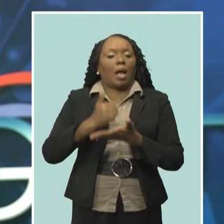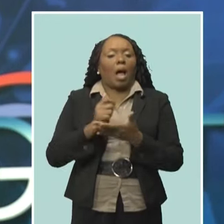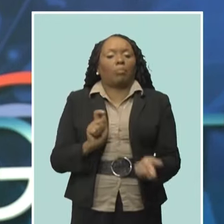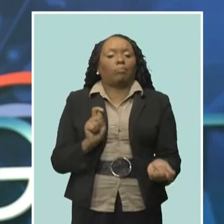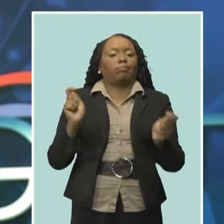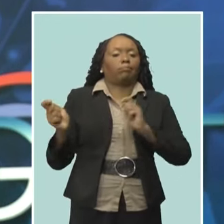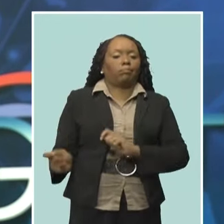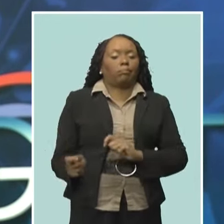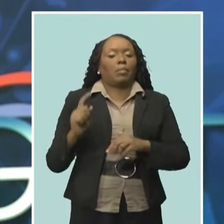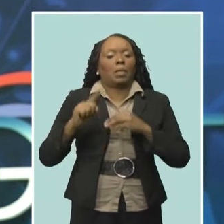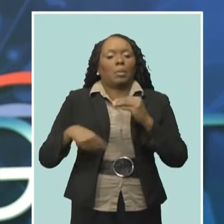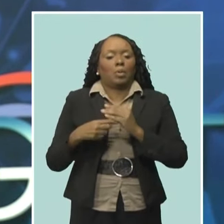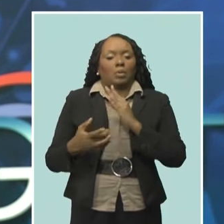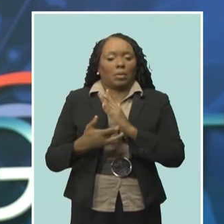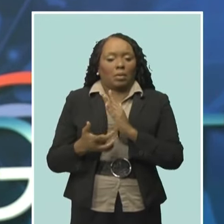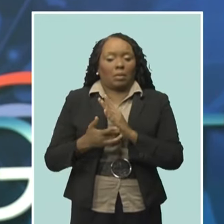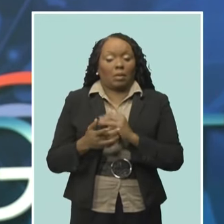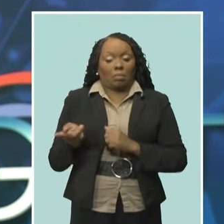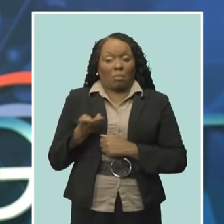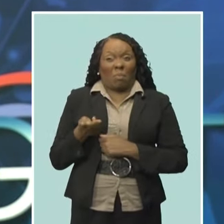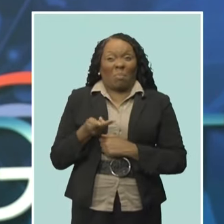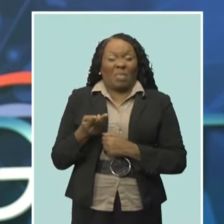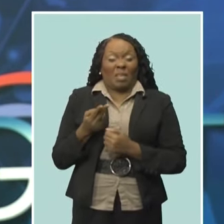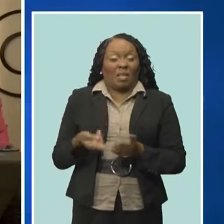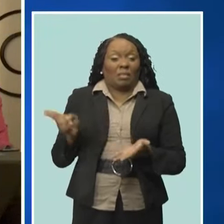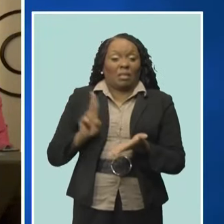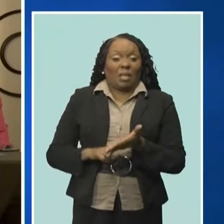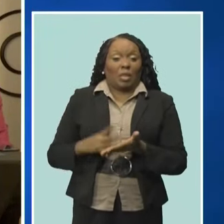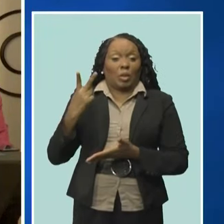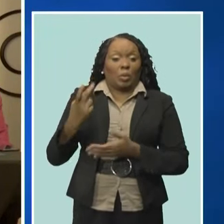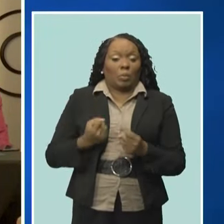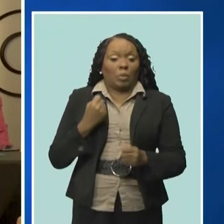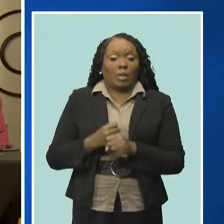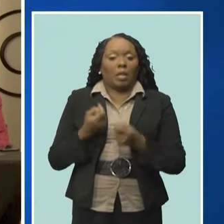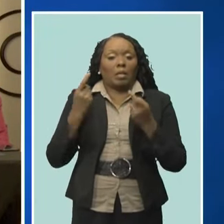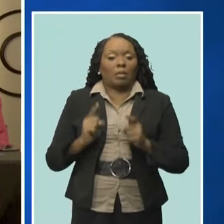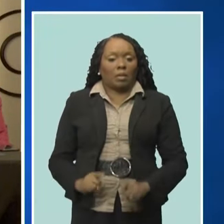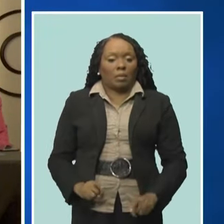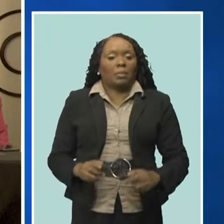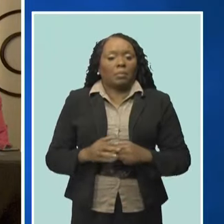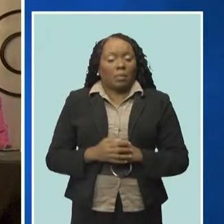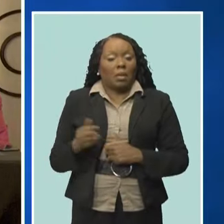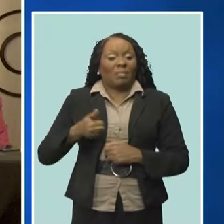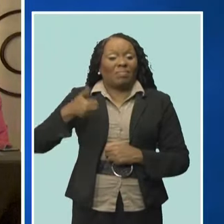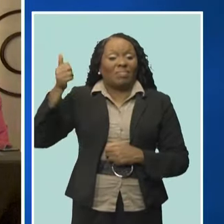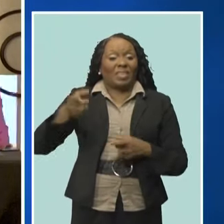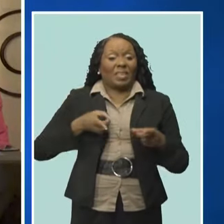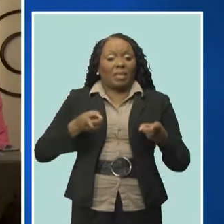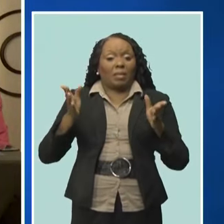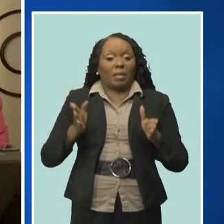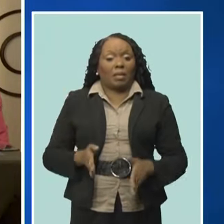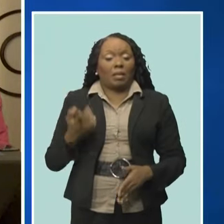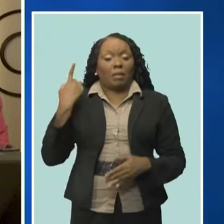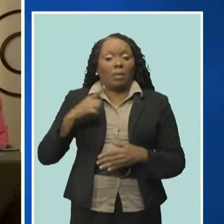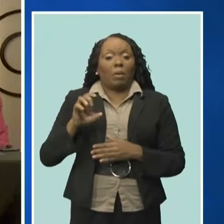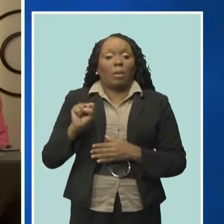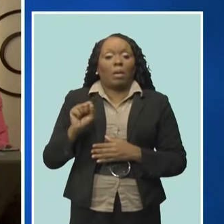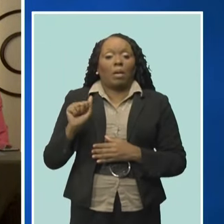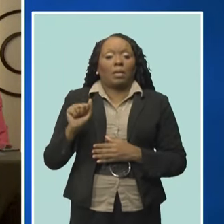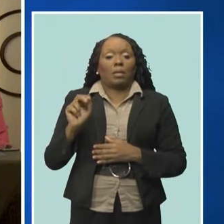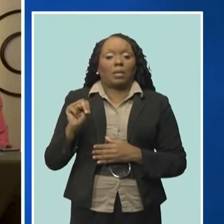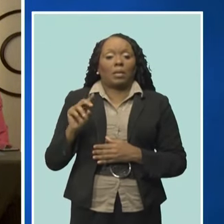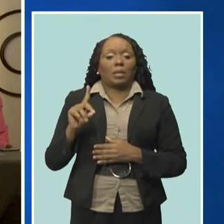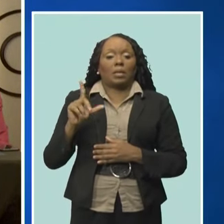Signing a two-year agreement today at the Sandals Resort, Senior Corporate Director of Sandals Corporate University, Dr. Luz